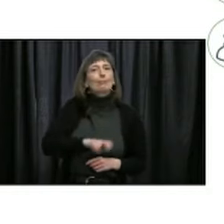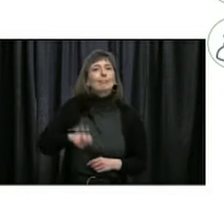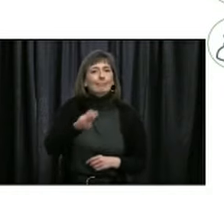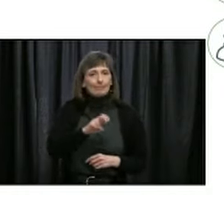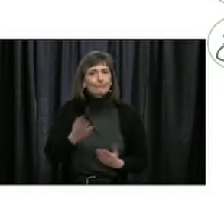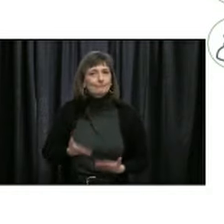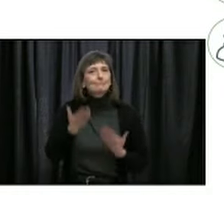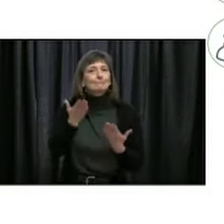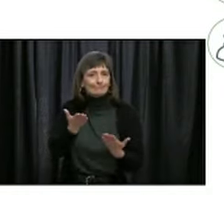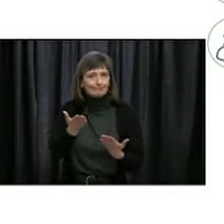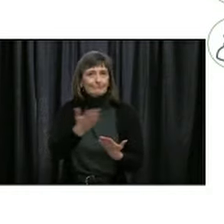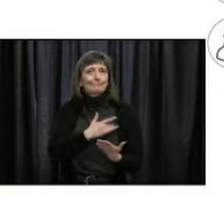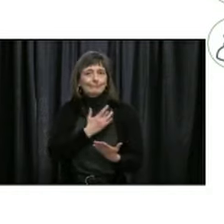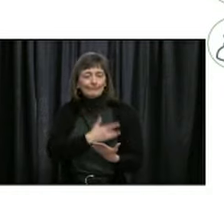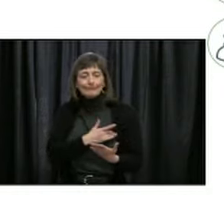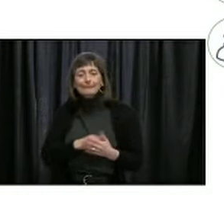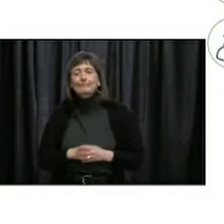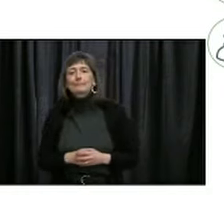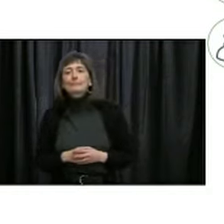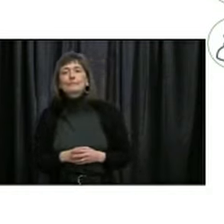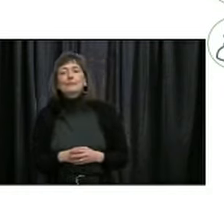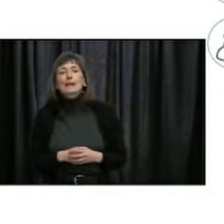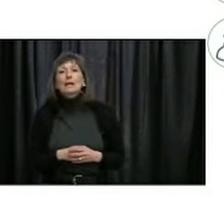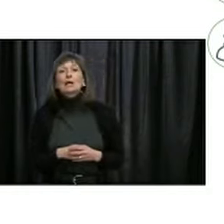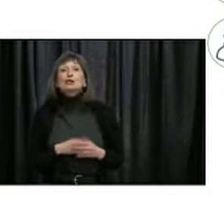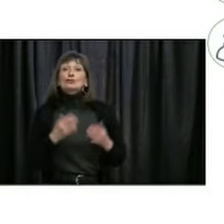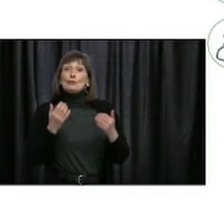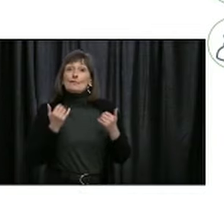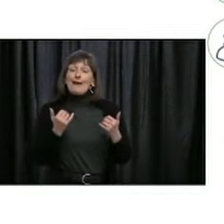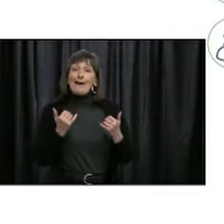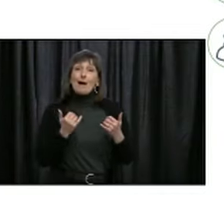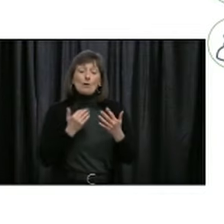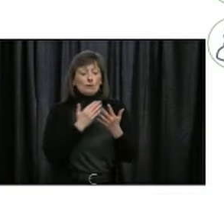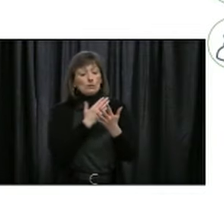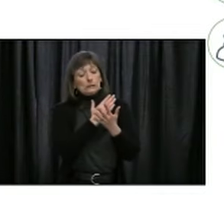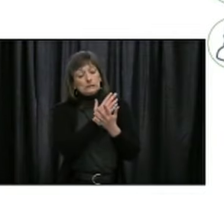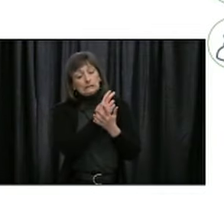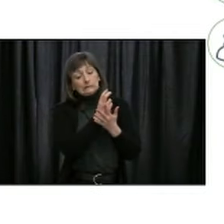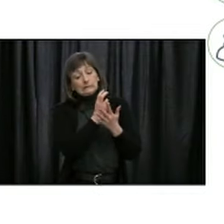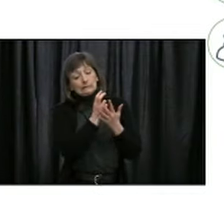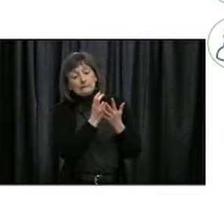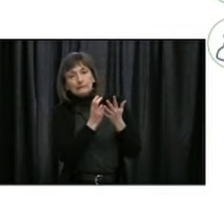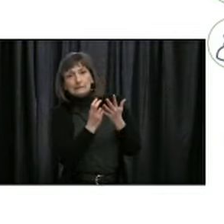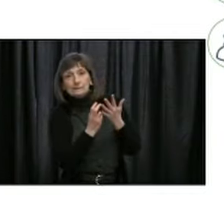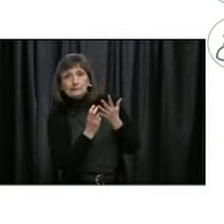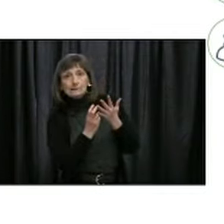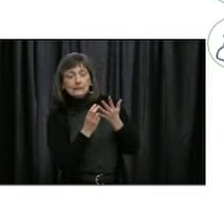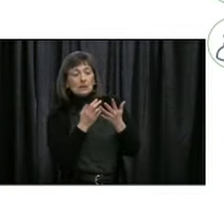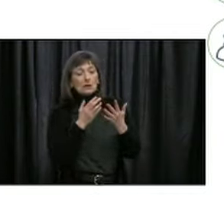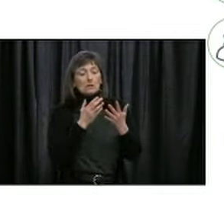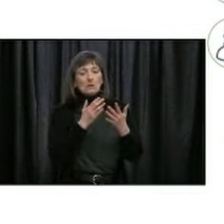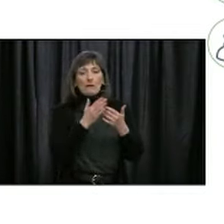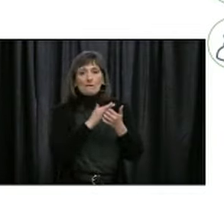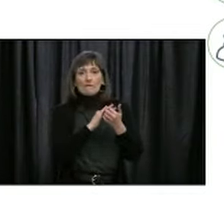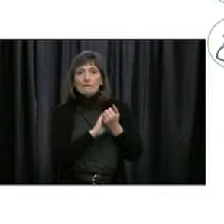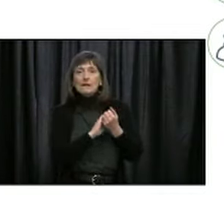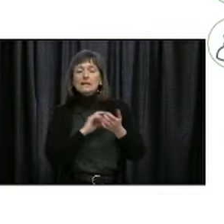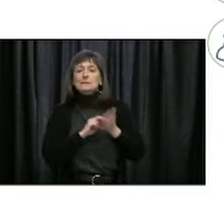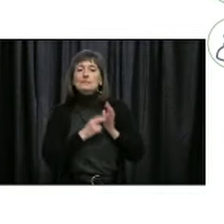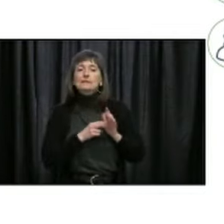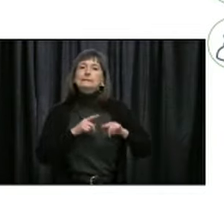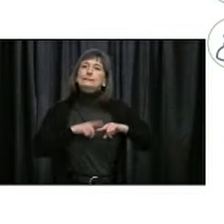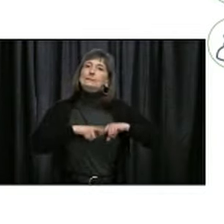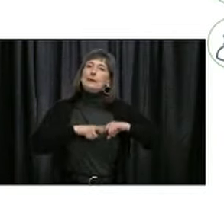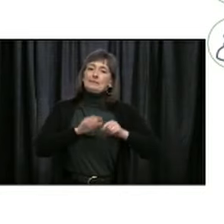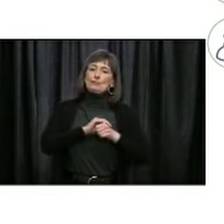Consideration of lifting the long-term public health measures at this stage will depend on the evaluation of transmission patterns of COVID